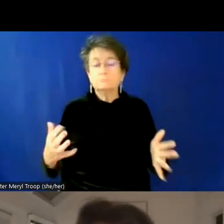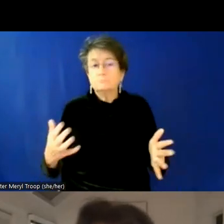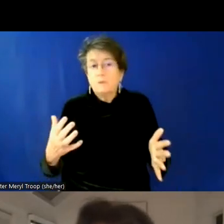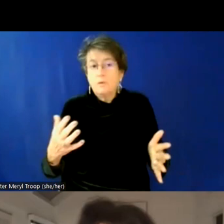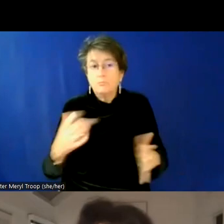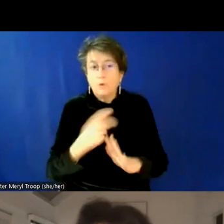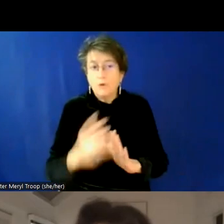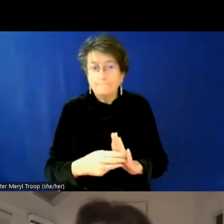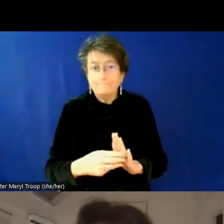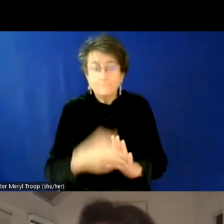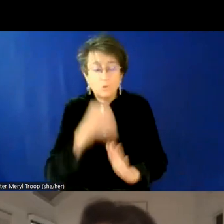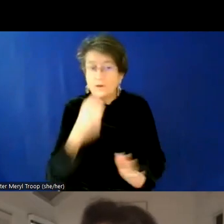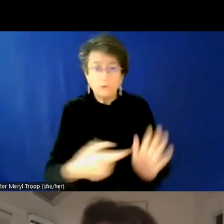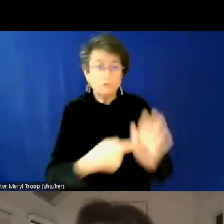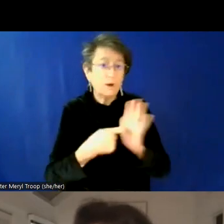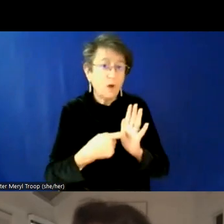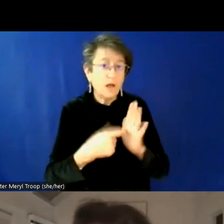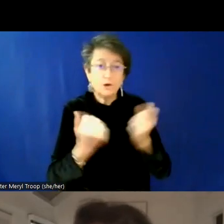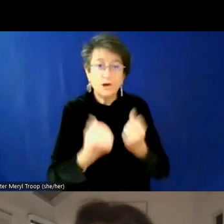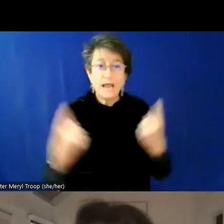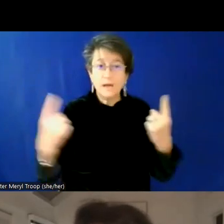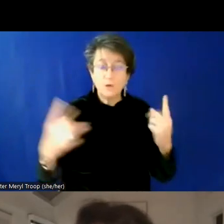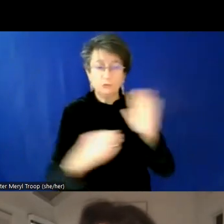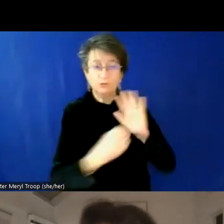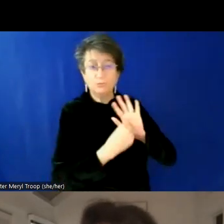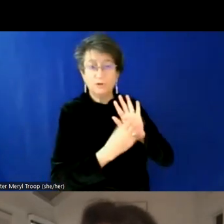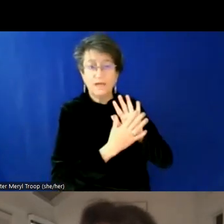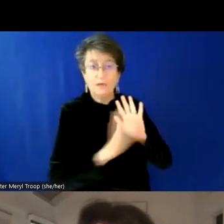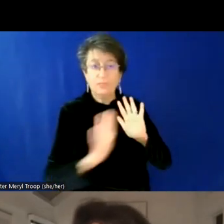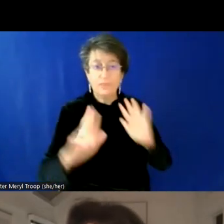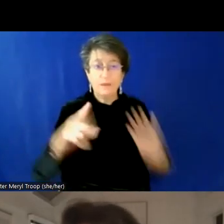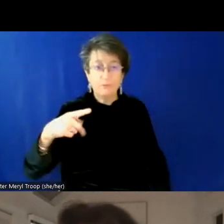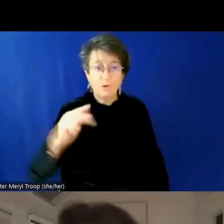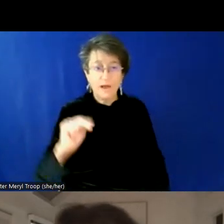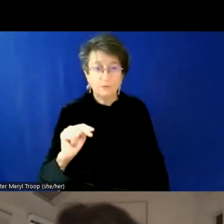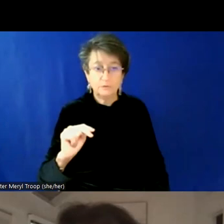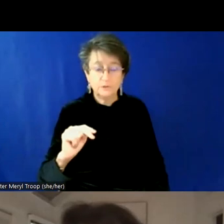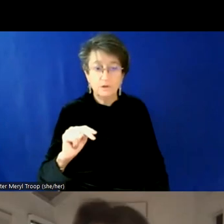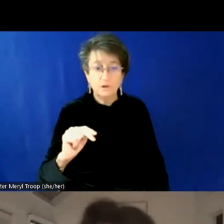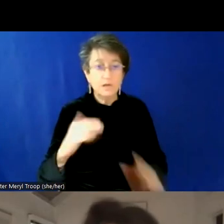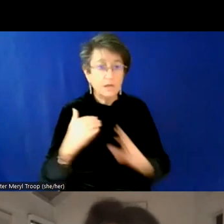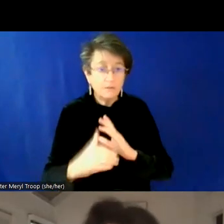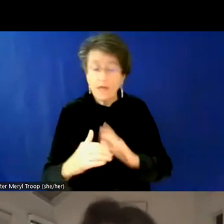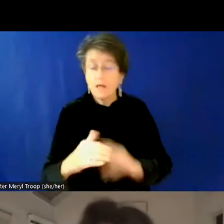requiring anybody and everybody to put pronouns on their name tag or on their email signature.